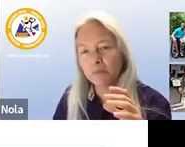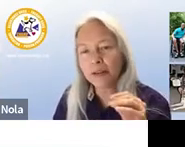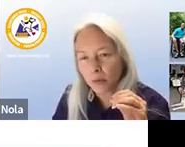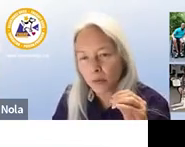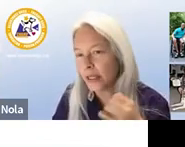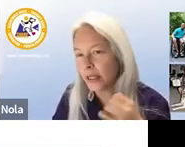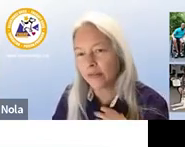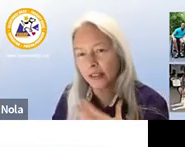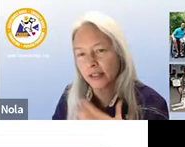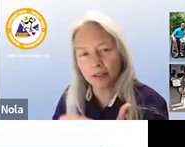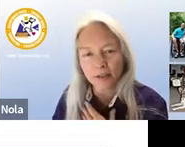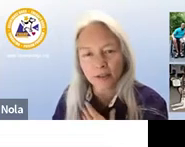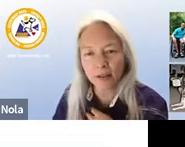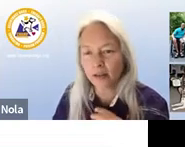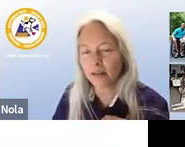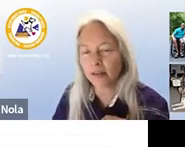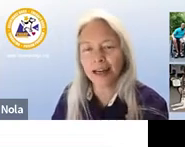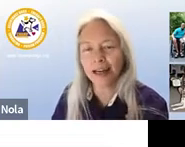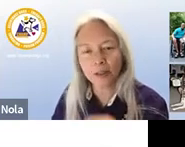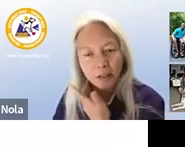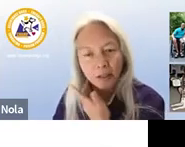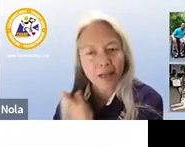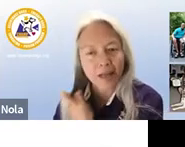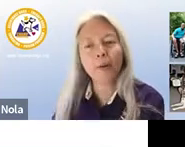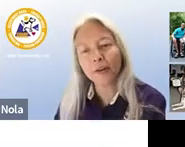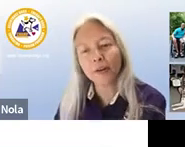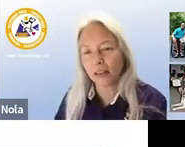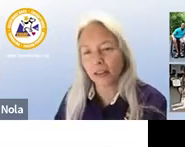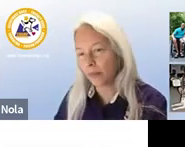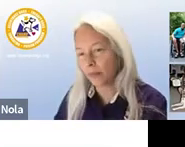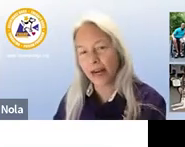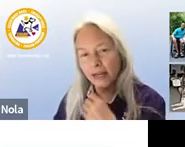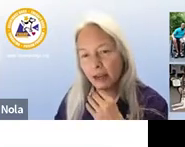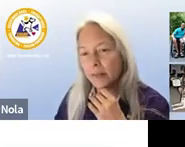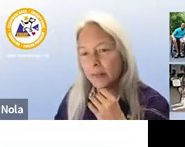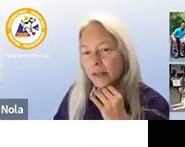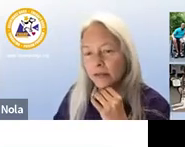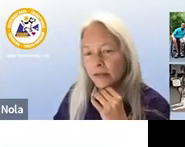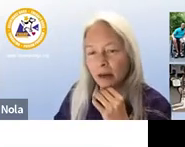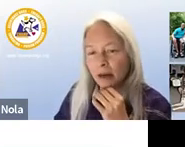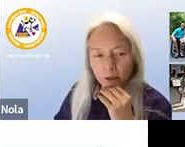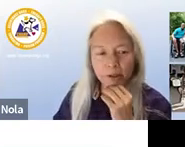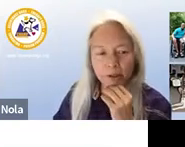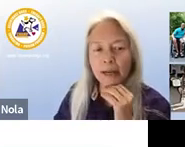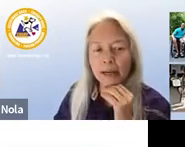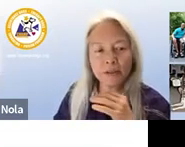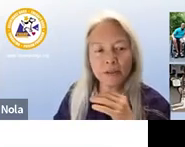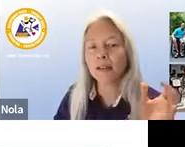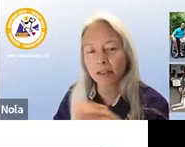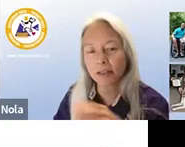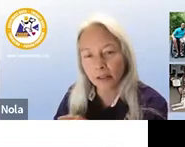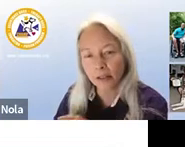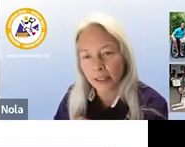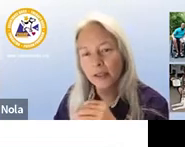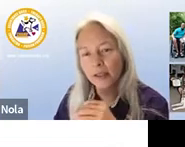do tremendous work we train facility dogs also they're phenomenal dogs but they're not covered by ada because they do not work with someone who has